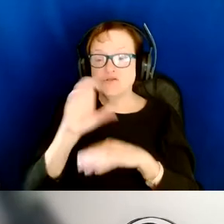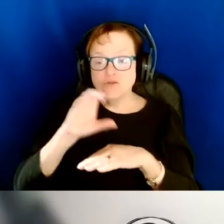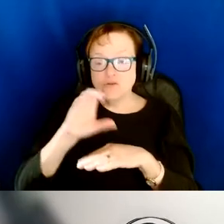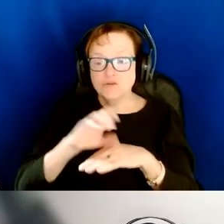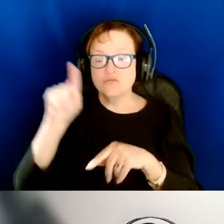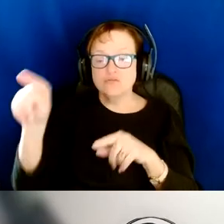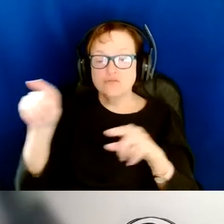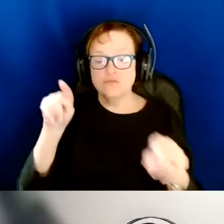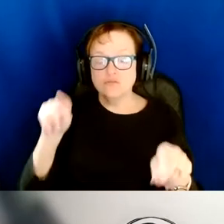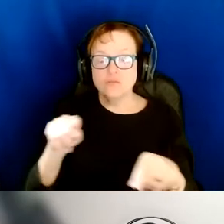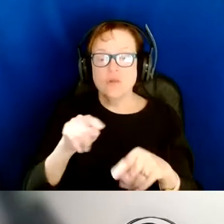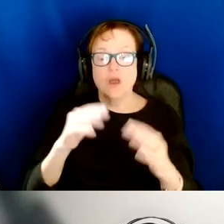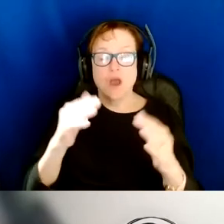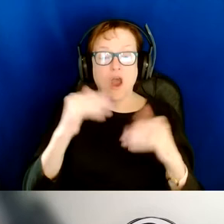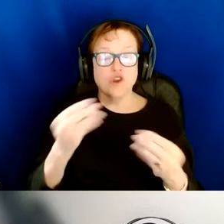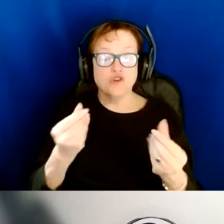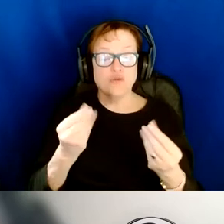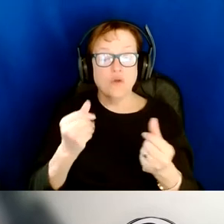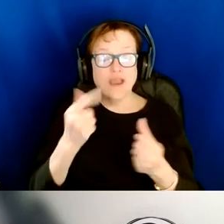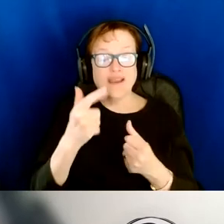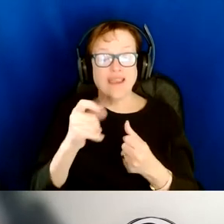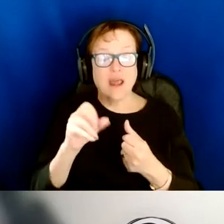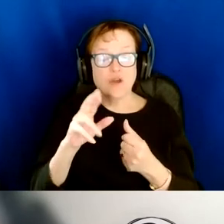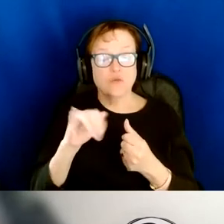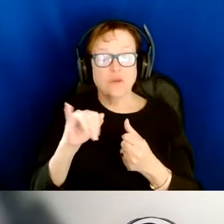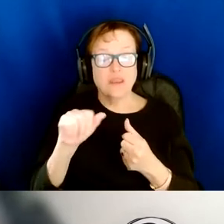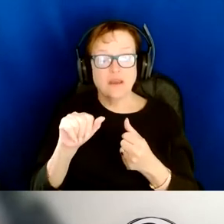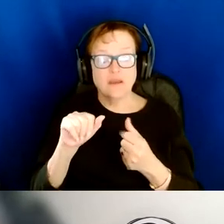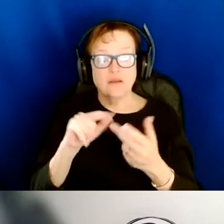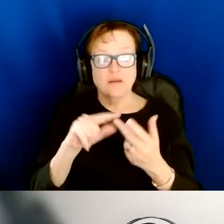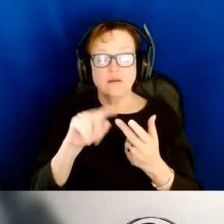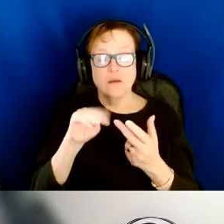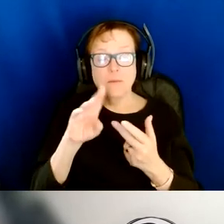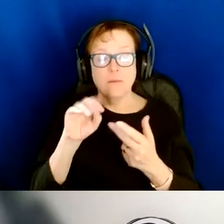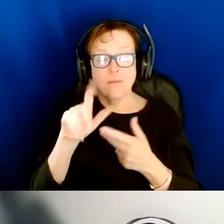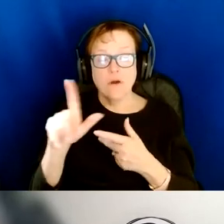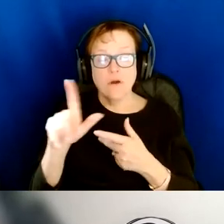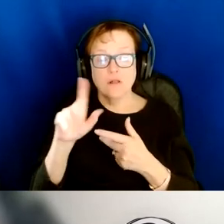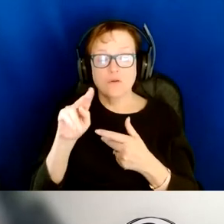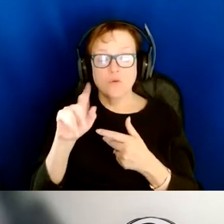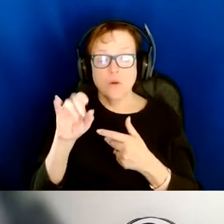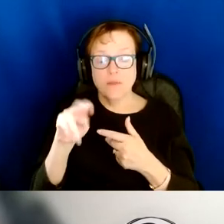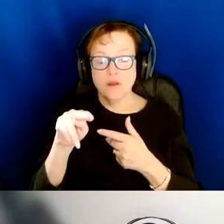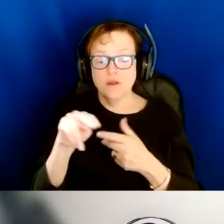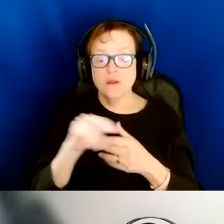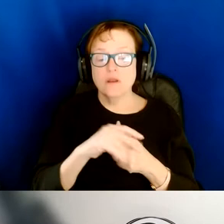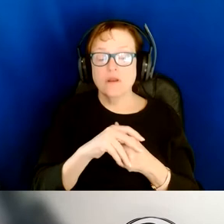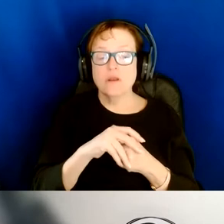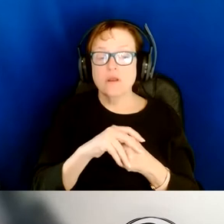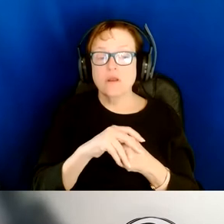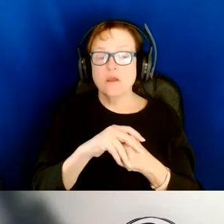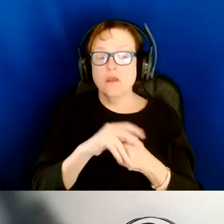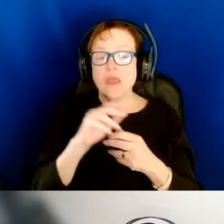underground gallery merle norman eupha card lock drumheller